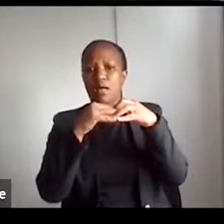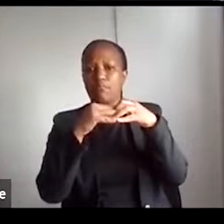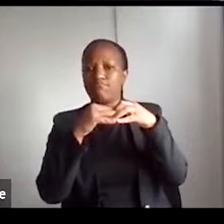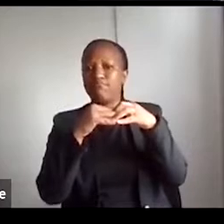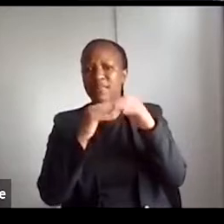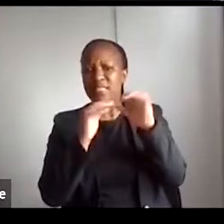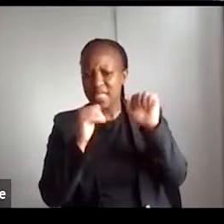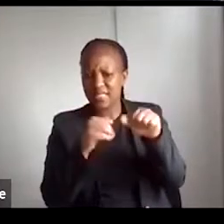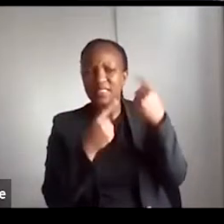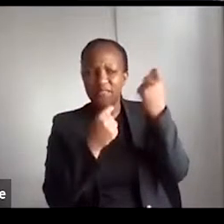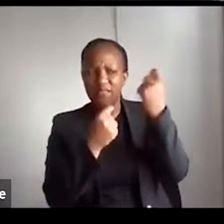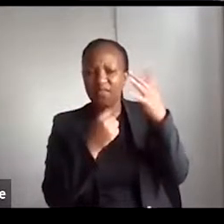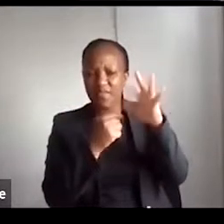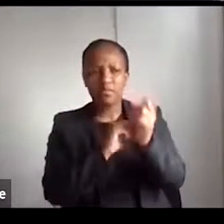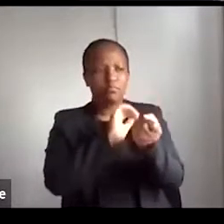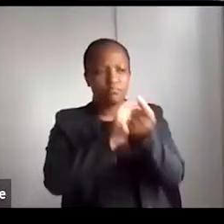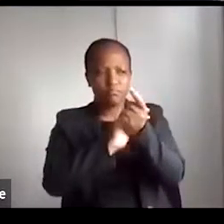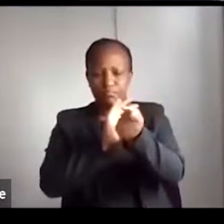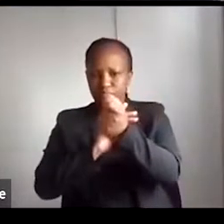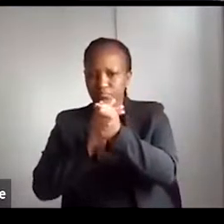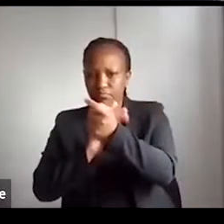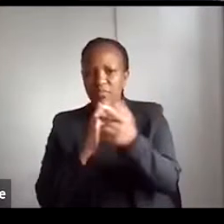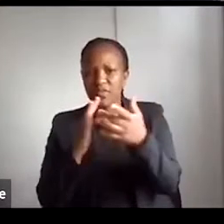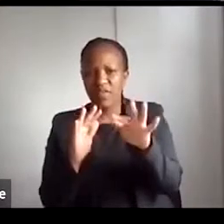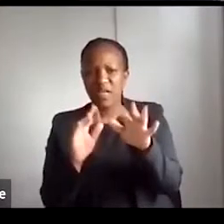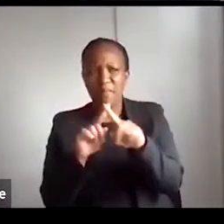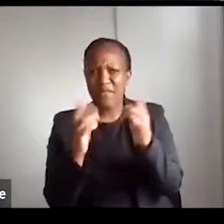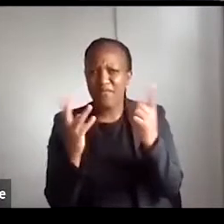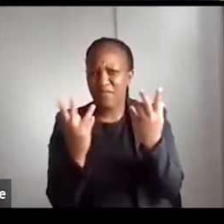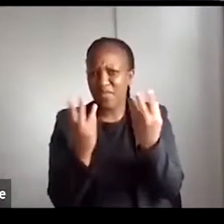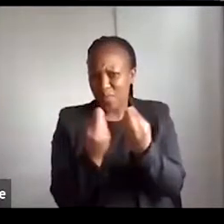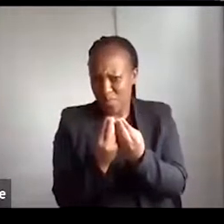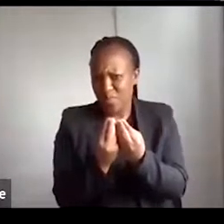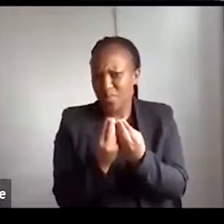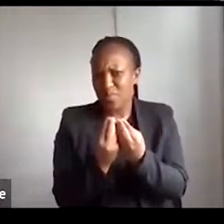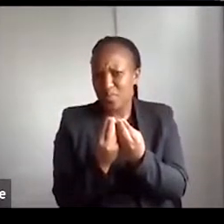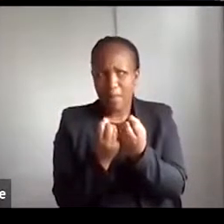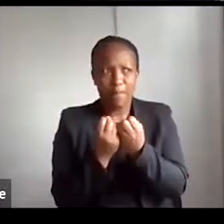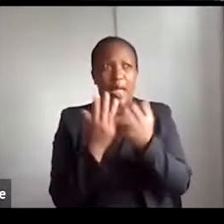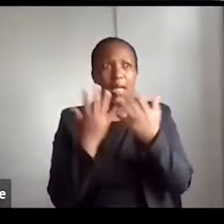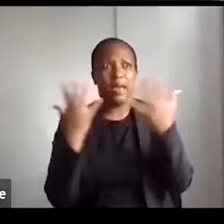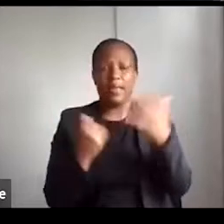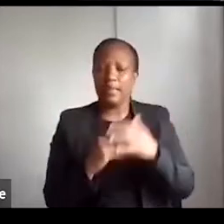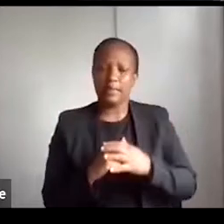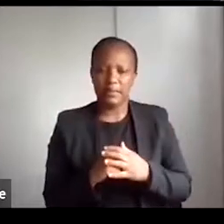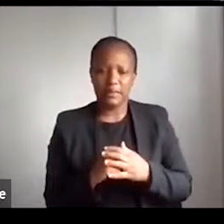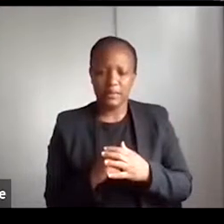events, but, you know, a few live, I don't think we've had many live